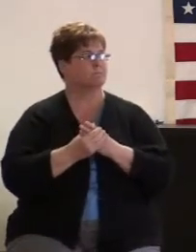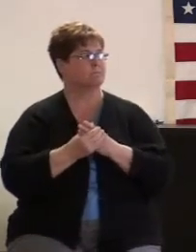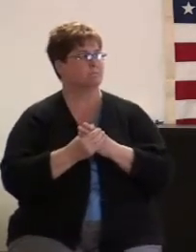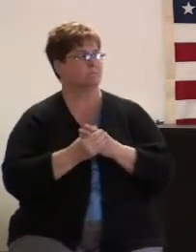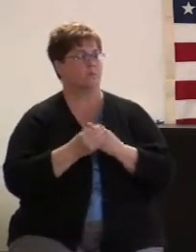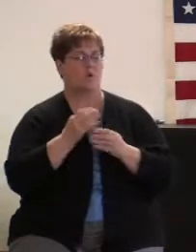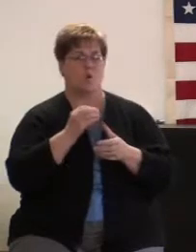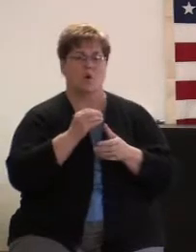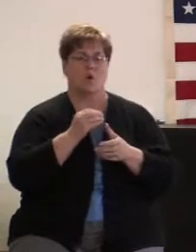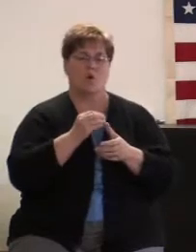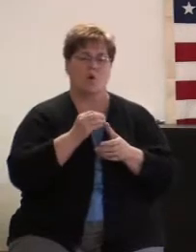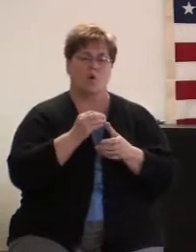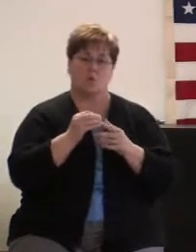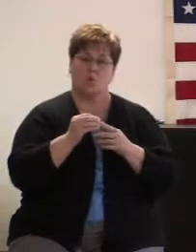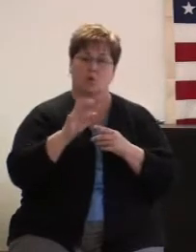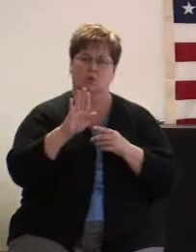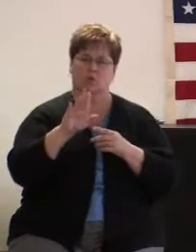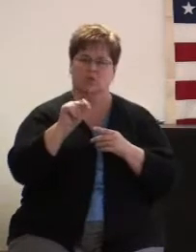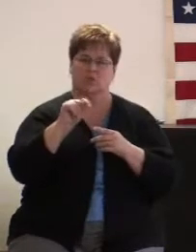or your tithe